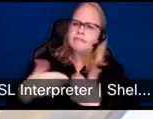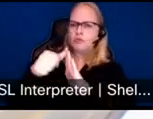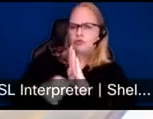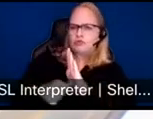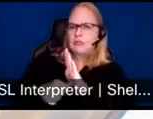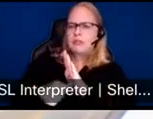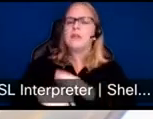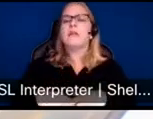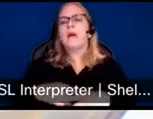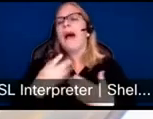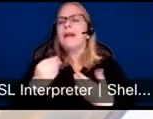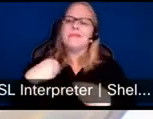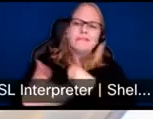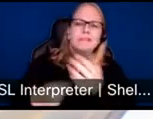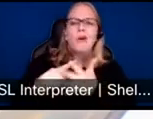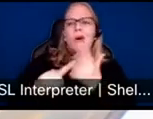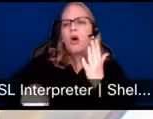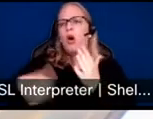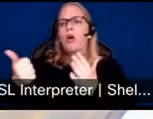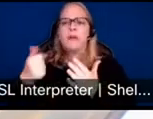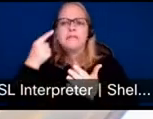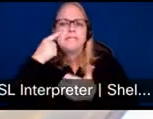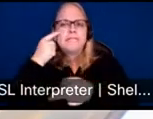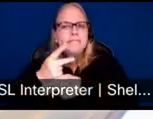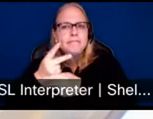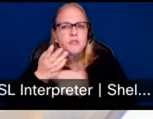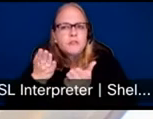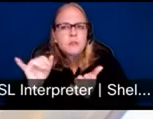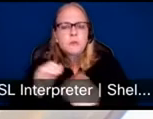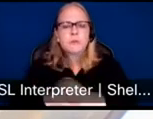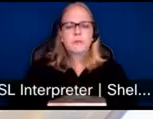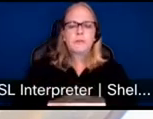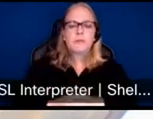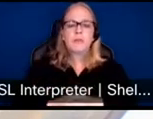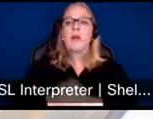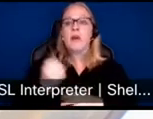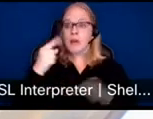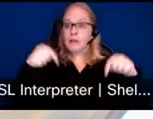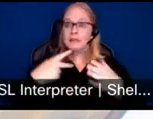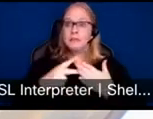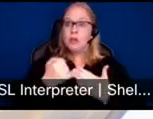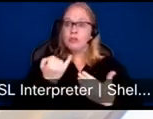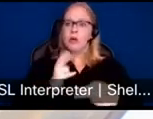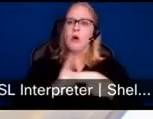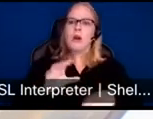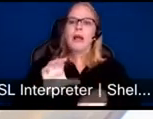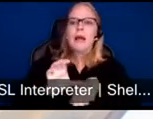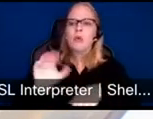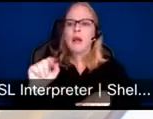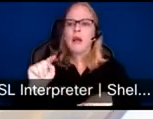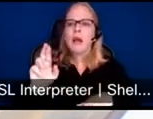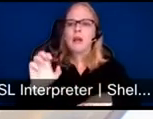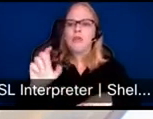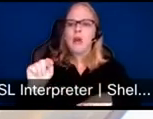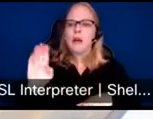host of other eye care services. And now the reason we call this the Cameroon cataract bond is because the project actually uses a kind of innovative